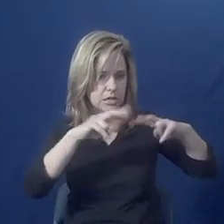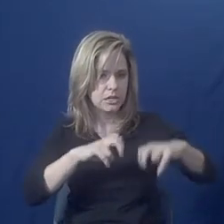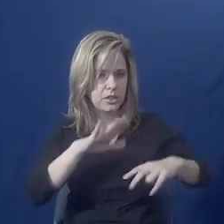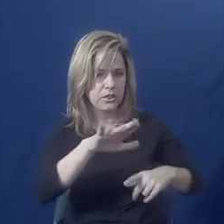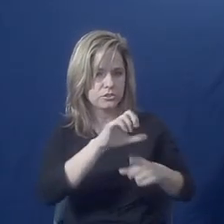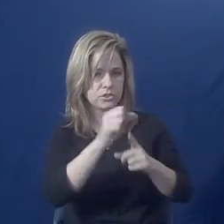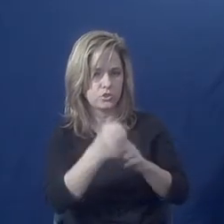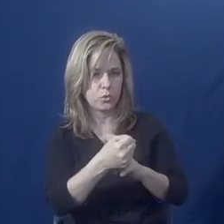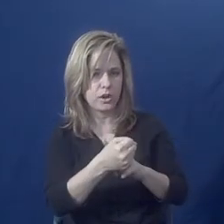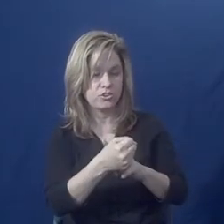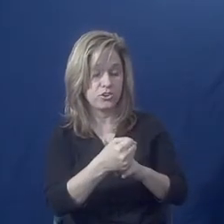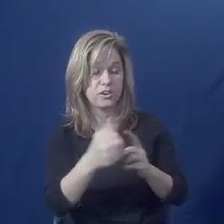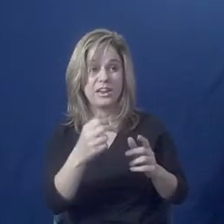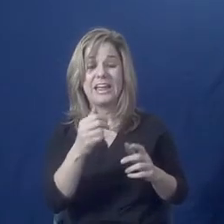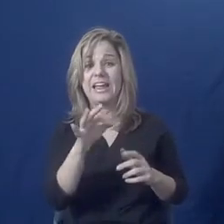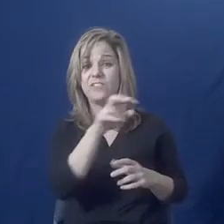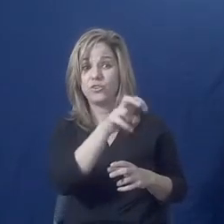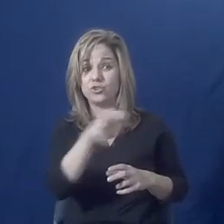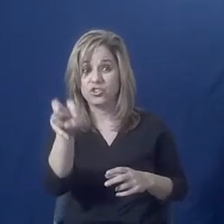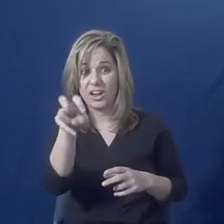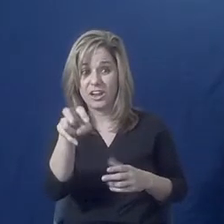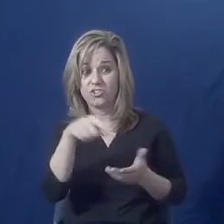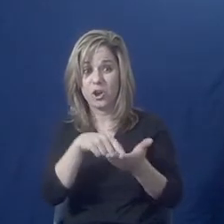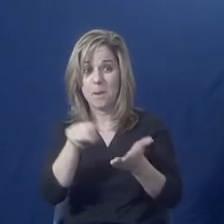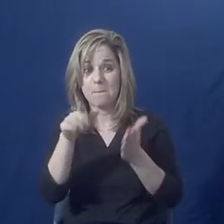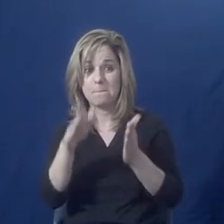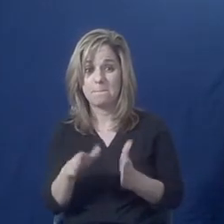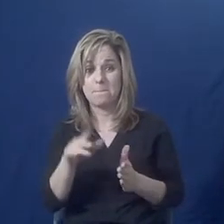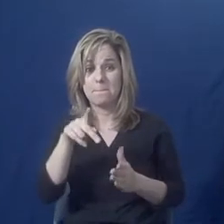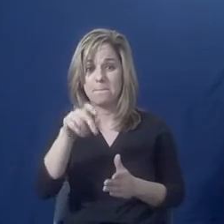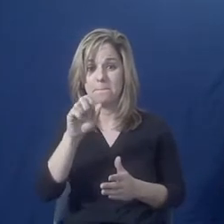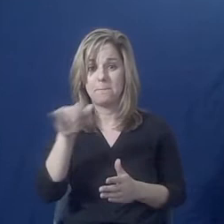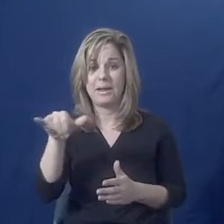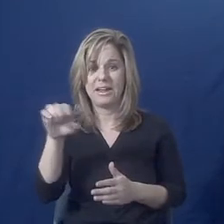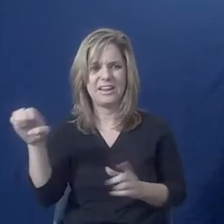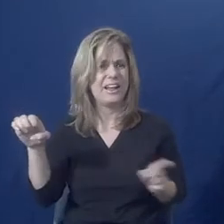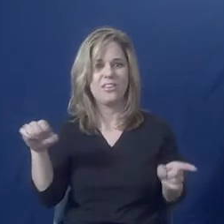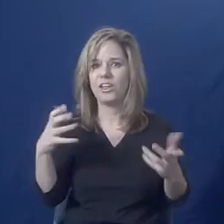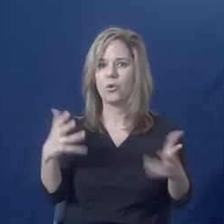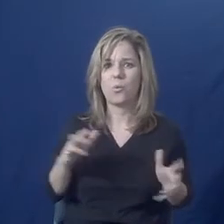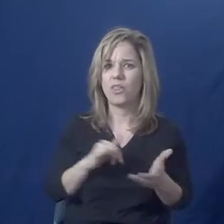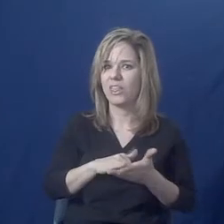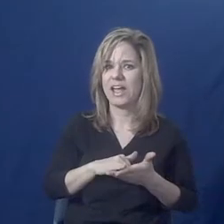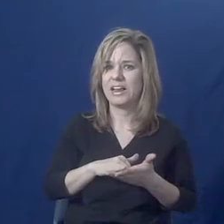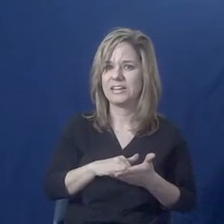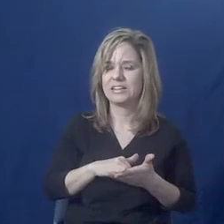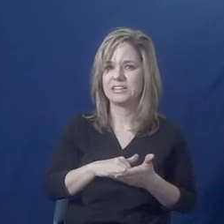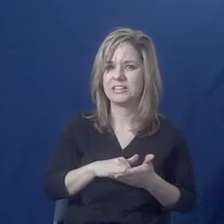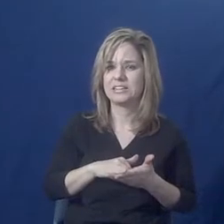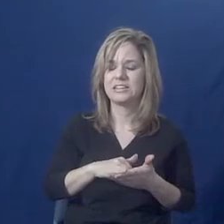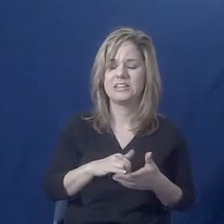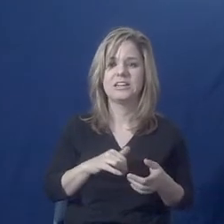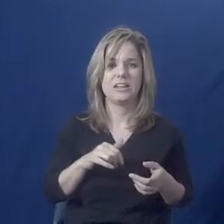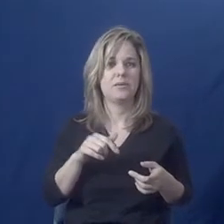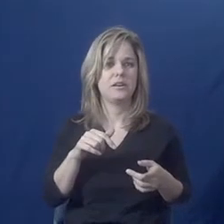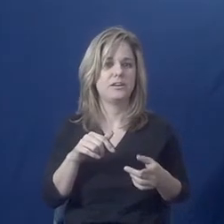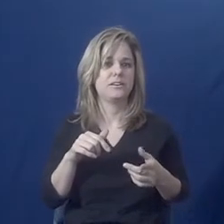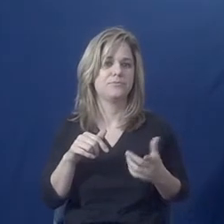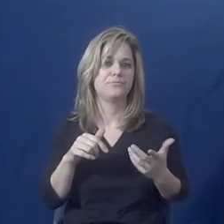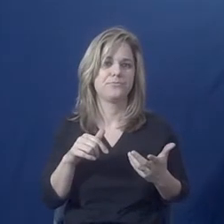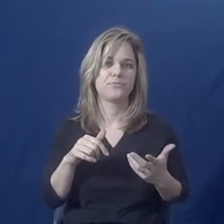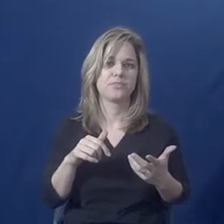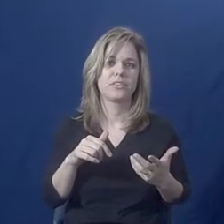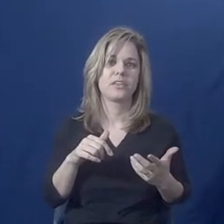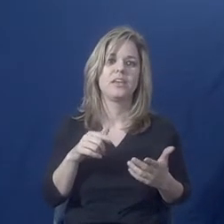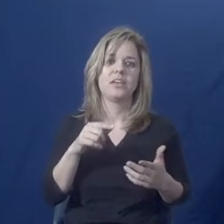that the person is definitely going to want to do if they're looking at leaving. But they might want to do that as one of the very last things they do